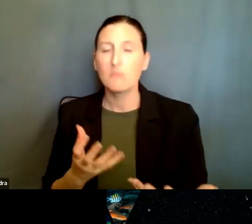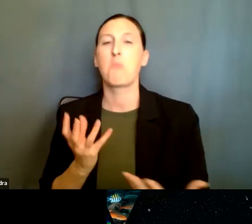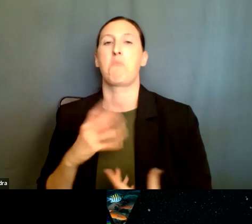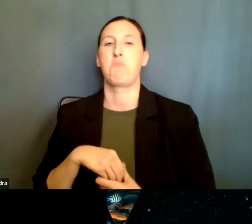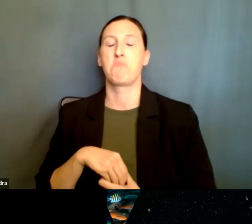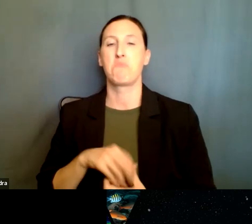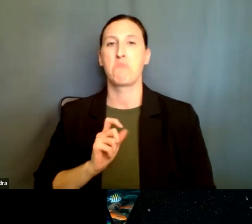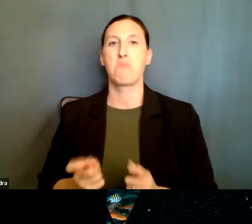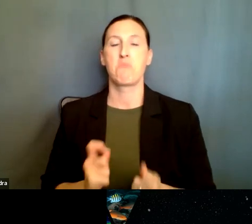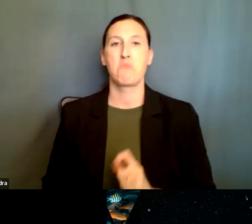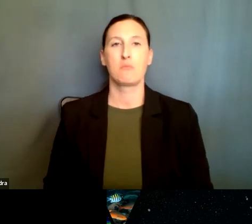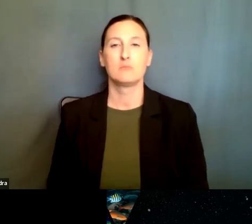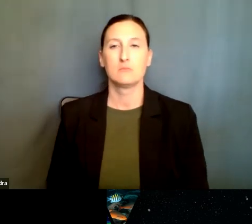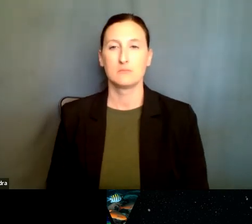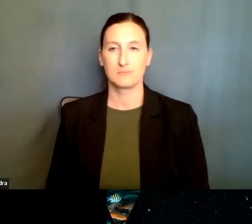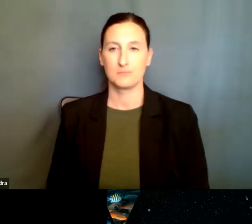the appropriate guidance.